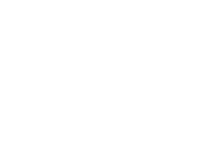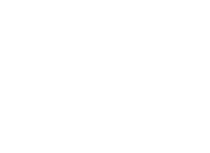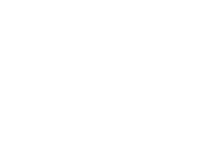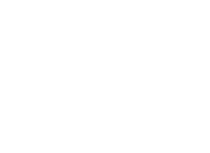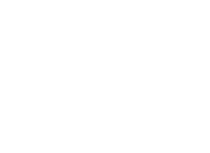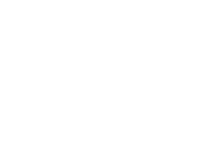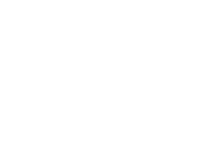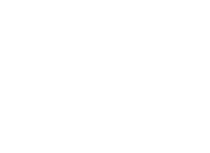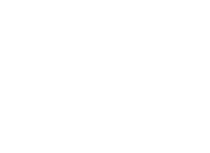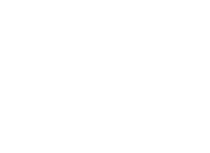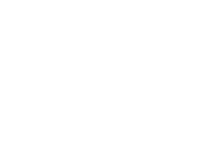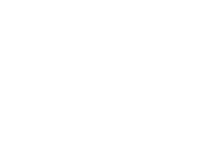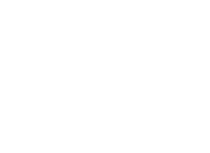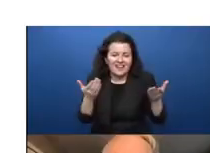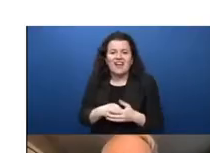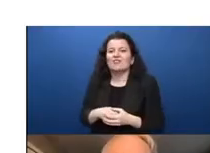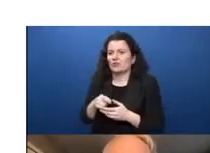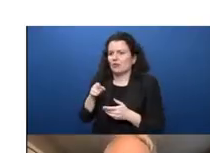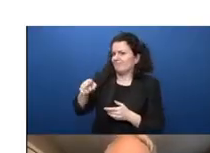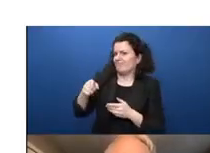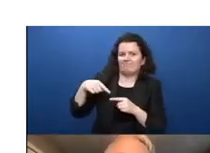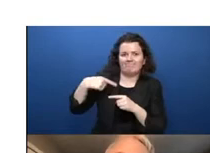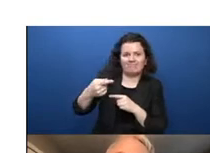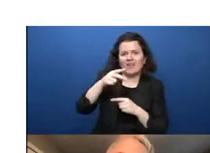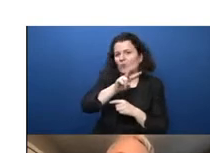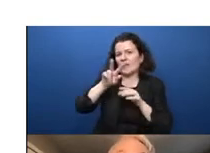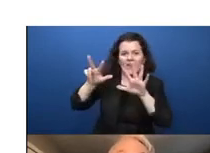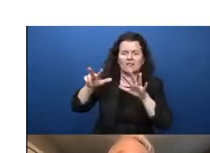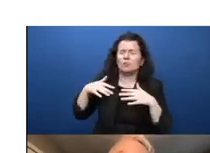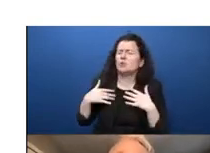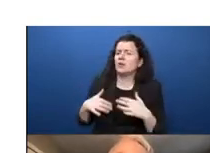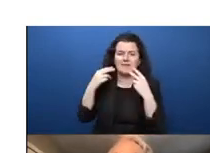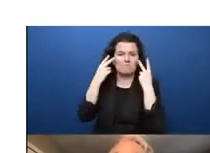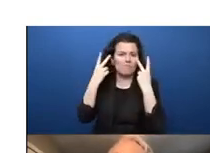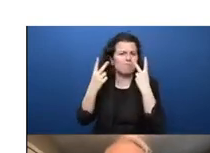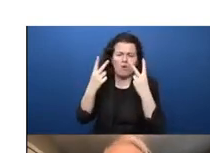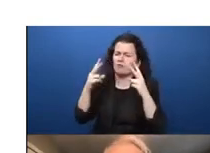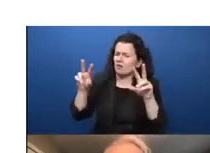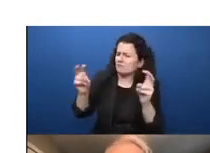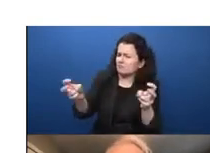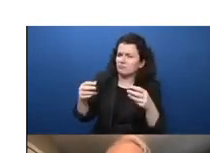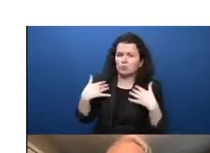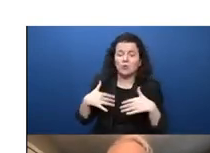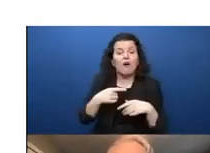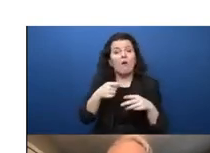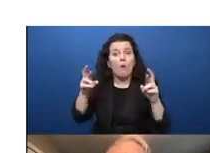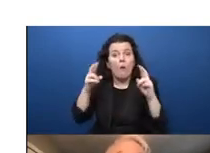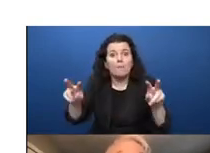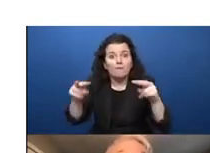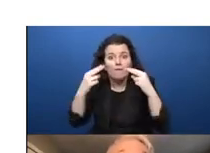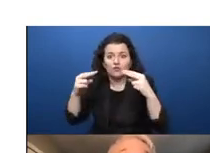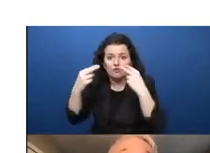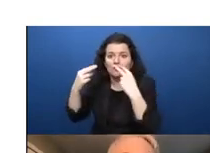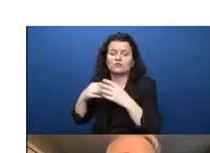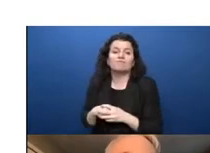possible. So that's going to be a super important session. And I hope you'll all come and I guarantee you that the wonderful people who've been working on